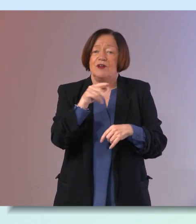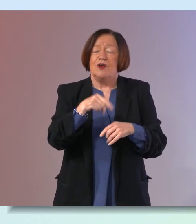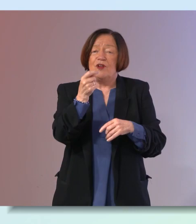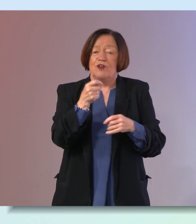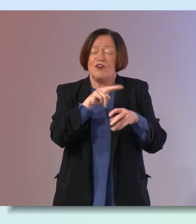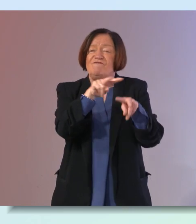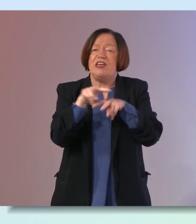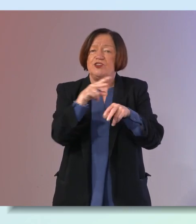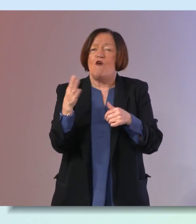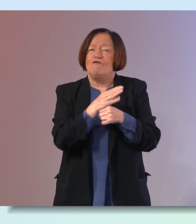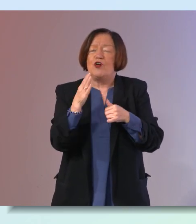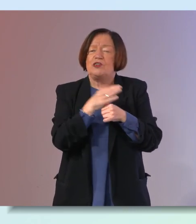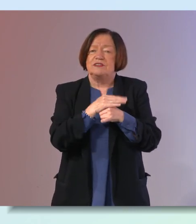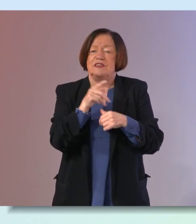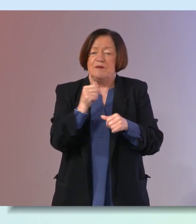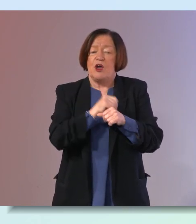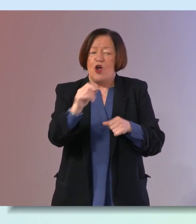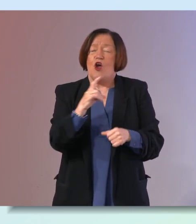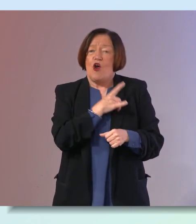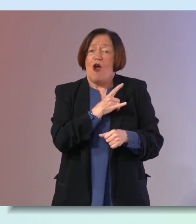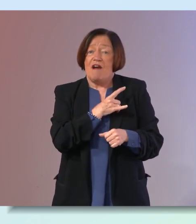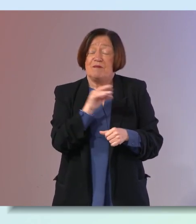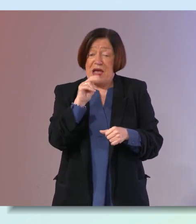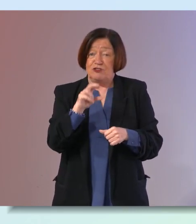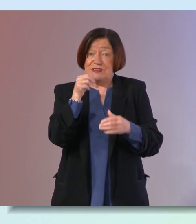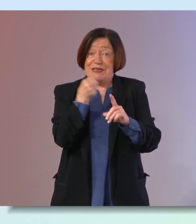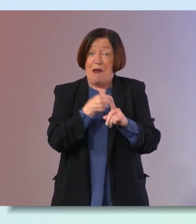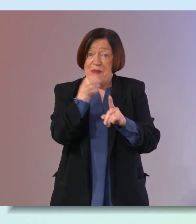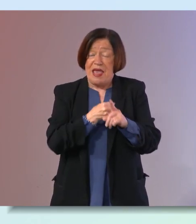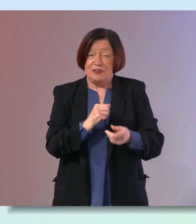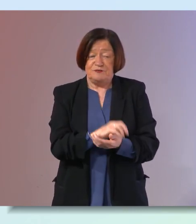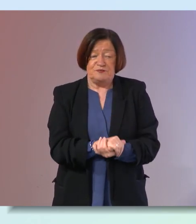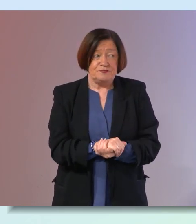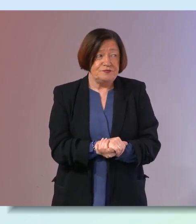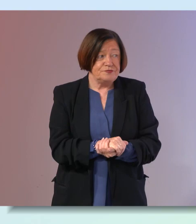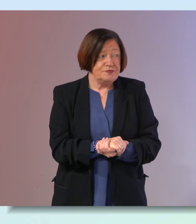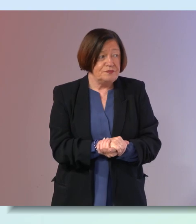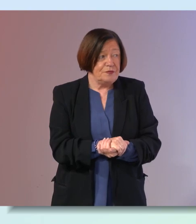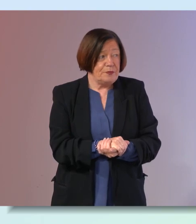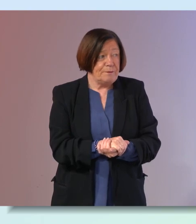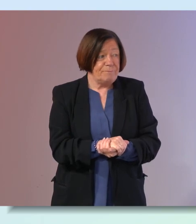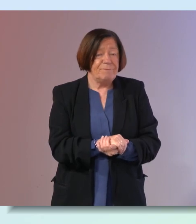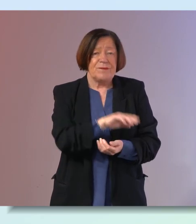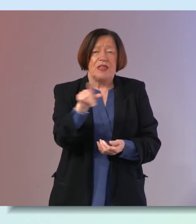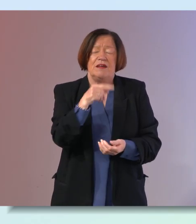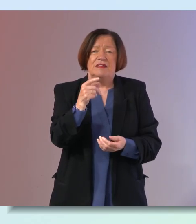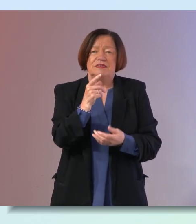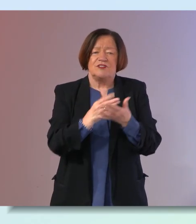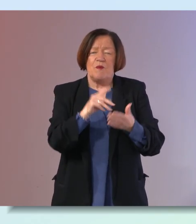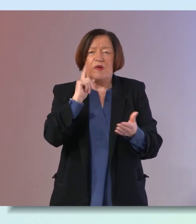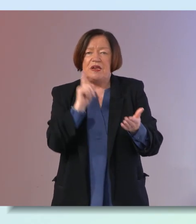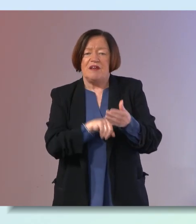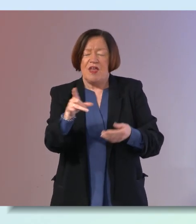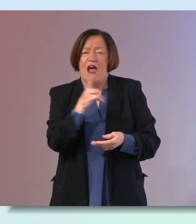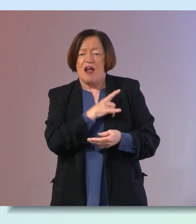video first and this is about her heart matters campaign let's take a look there's a false belief that heart disease